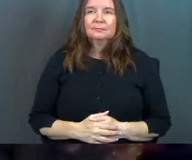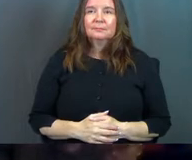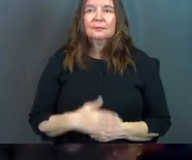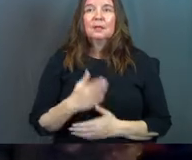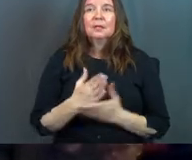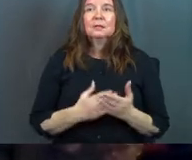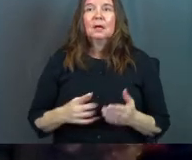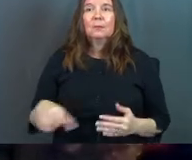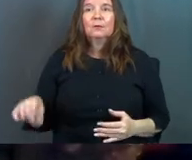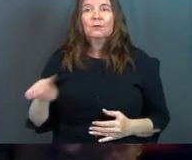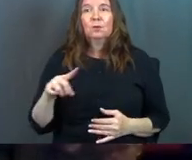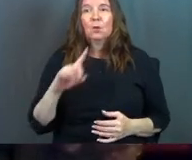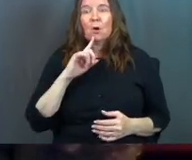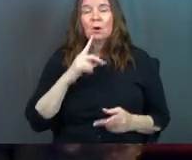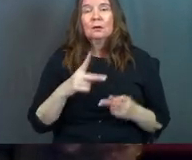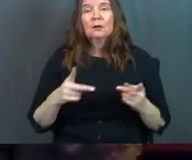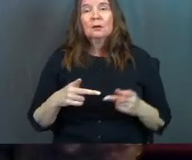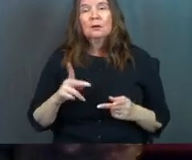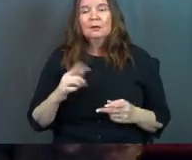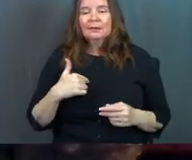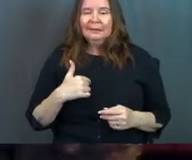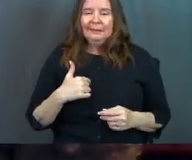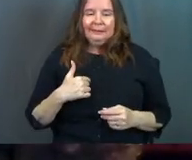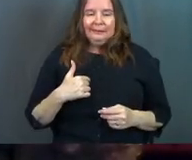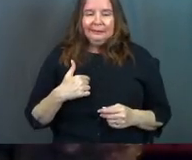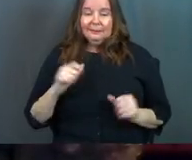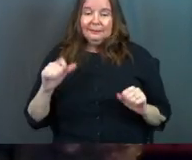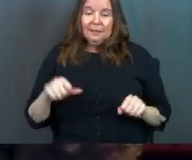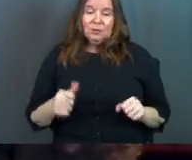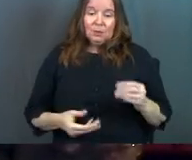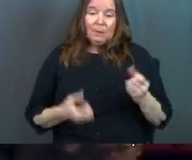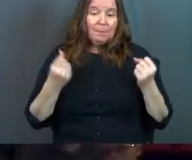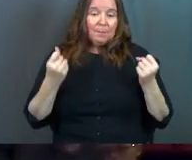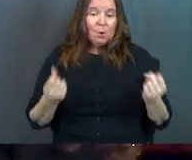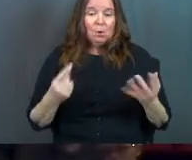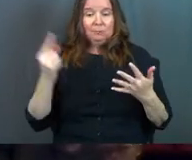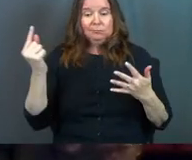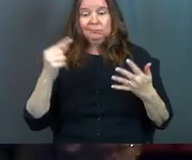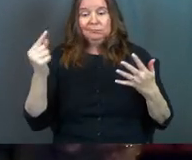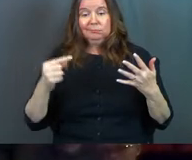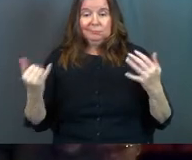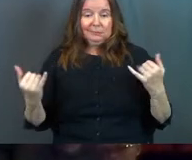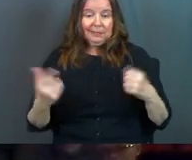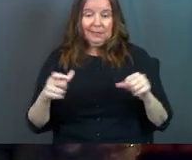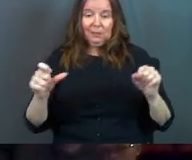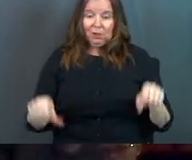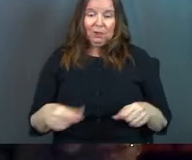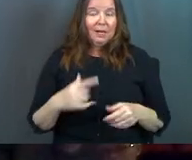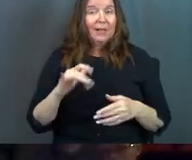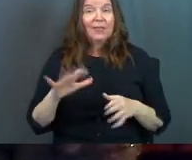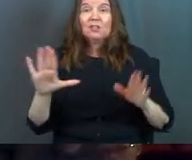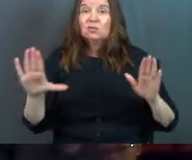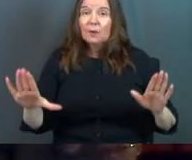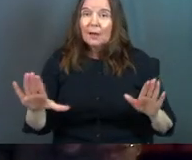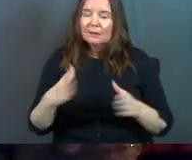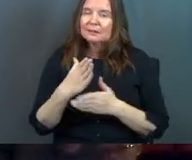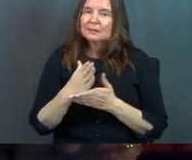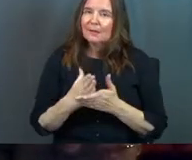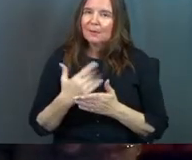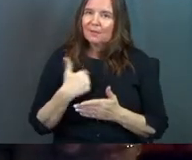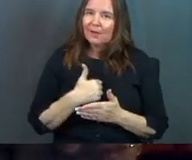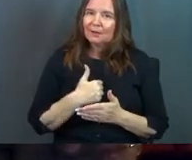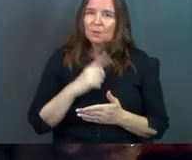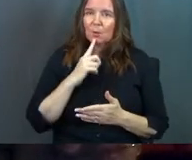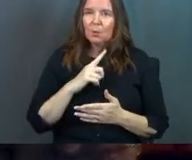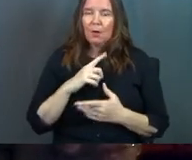And some of you are in a spot where you're like, I could, I could do multiple of those things today. And that's great. Some of